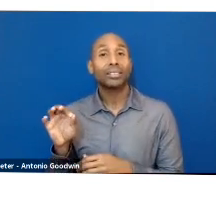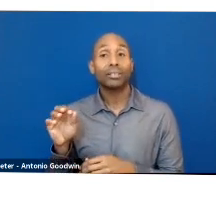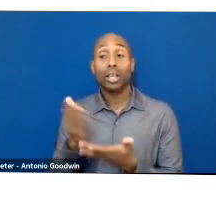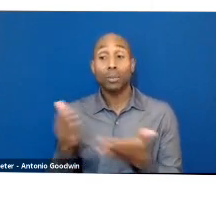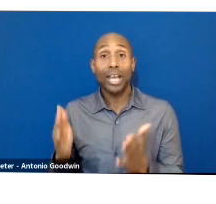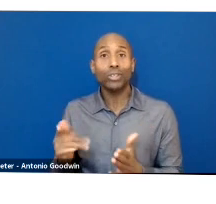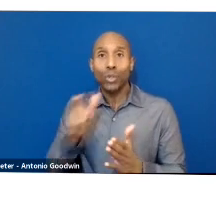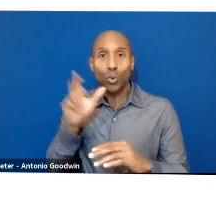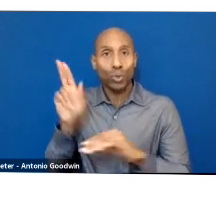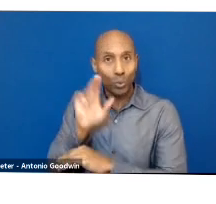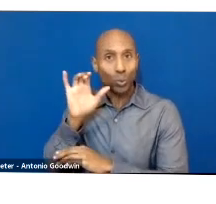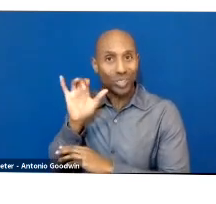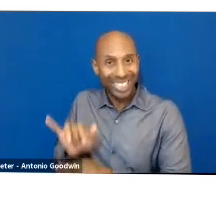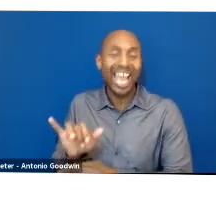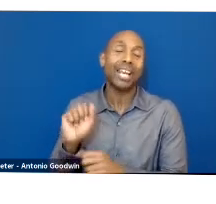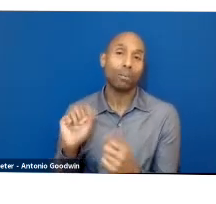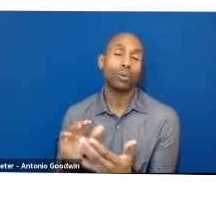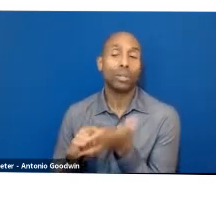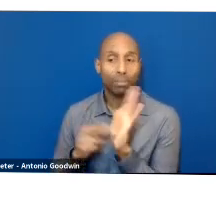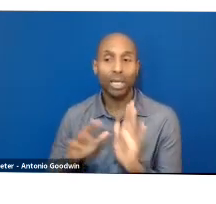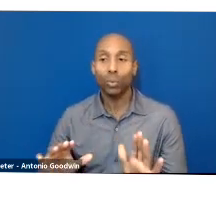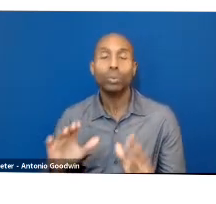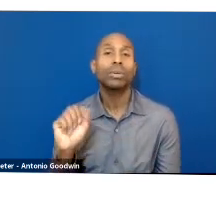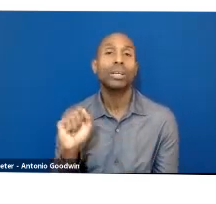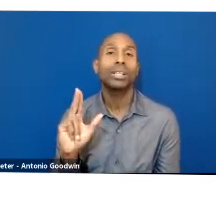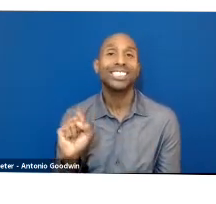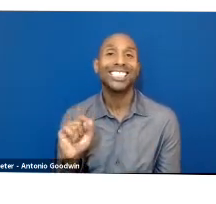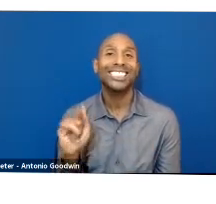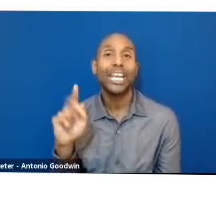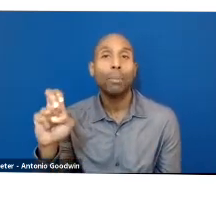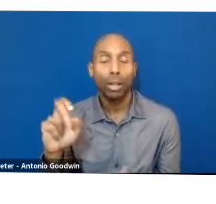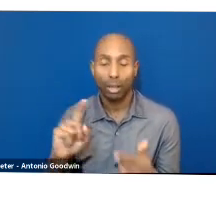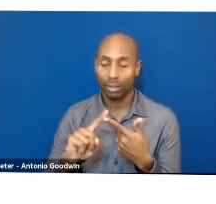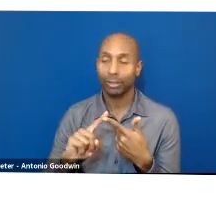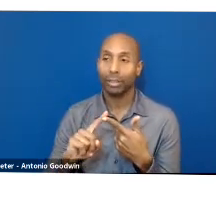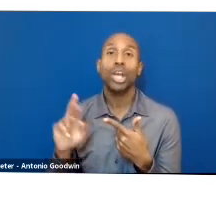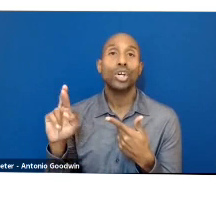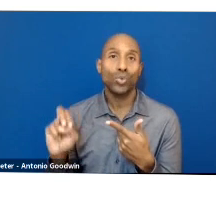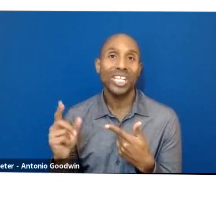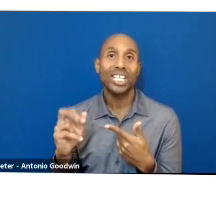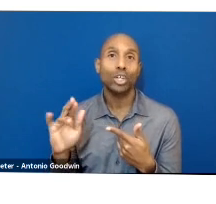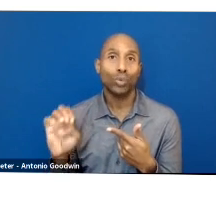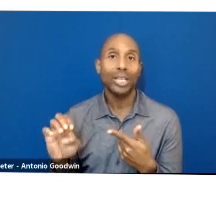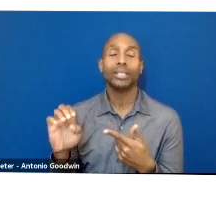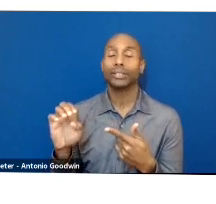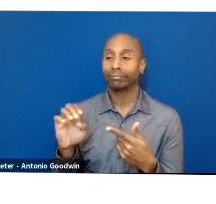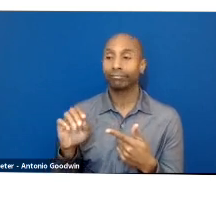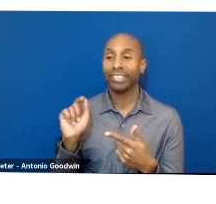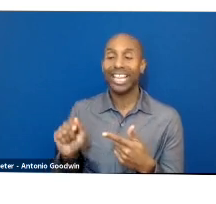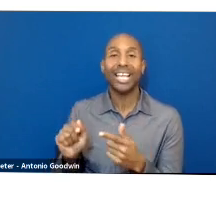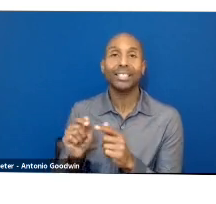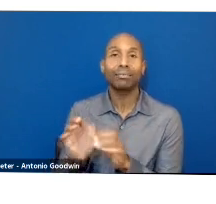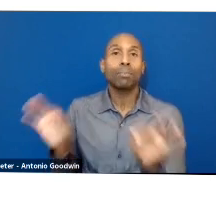regeneration, who are thinking about the ethics of the people involved in making and procuring the products that we use.